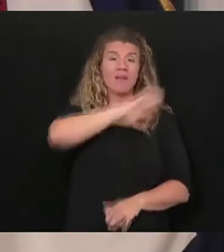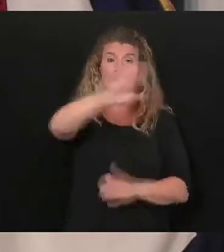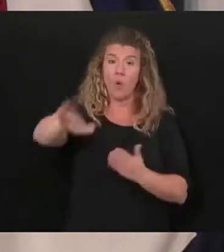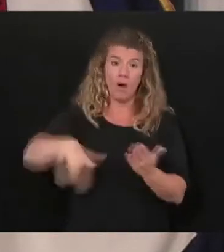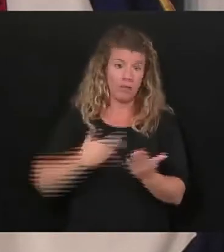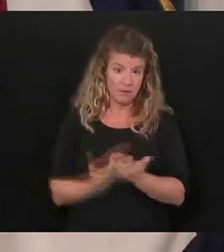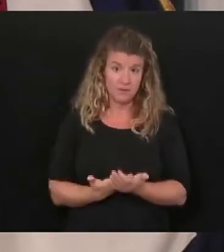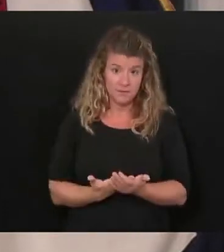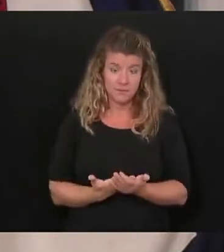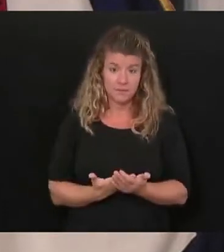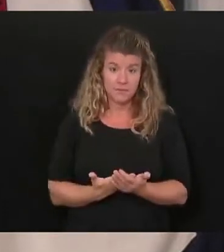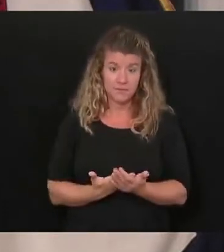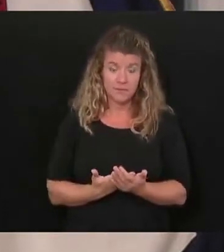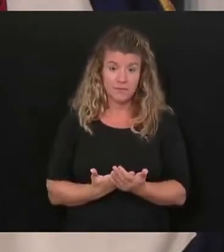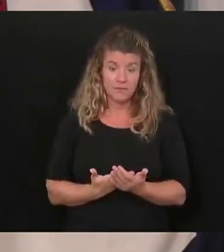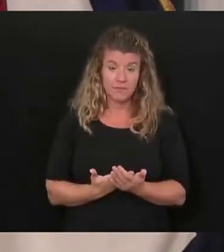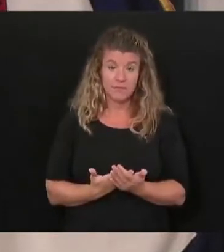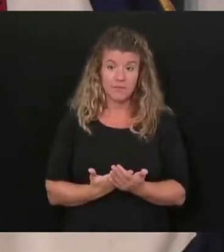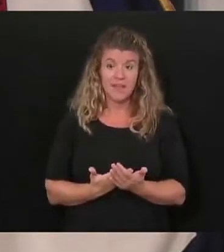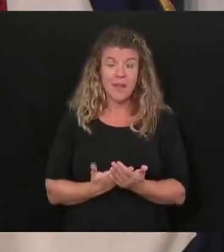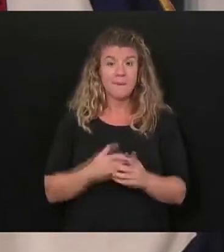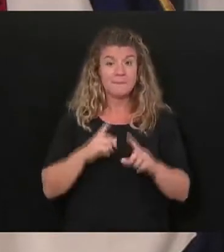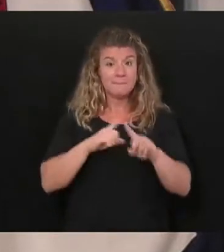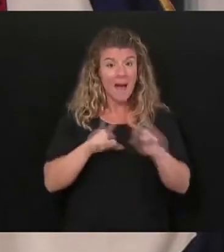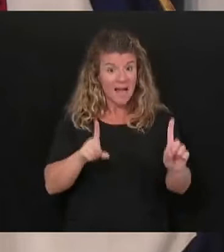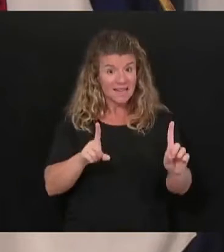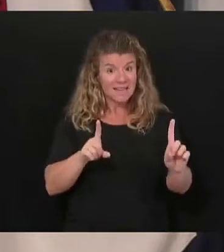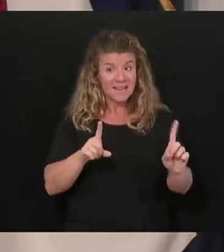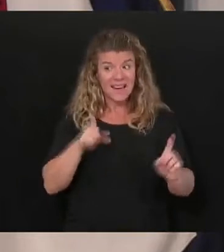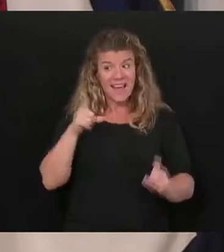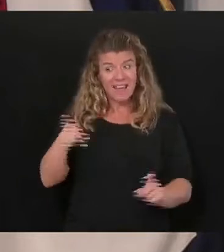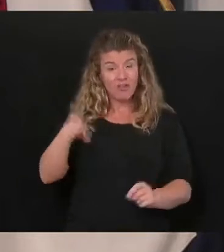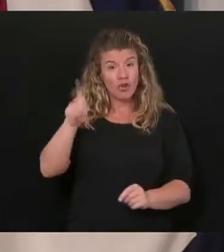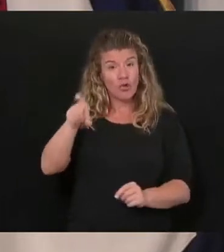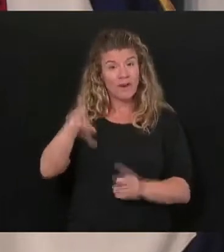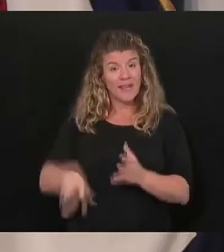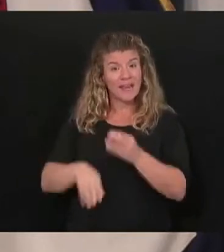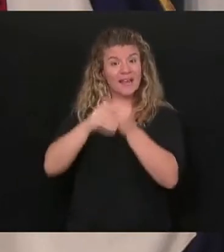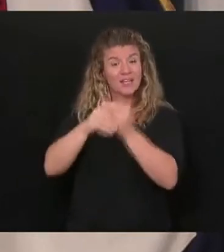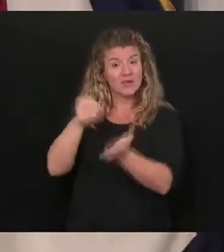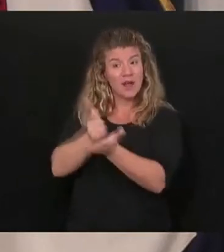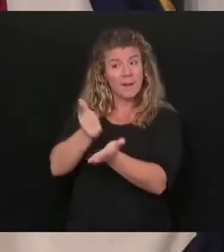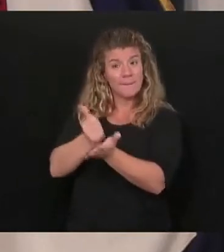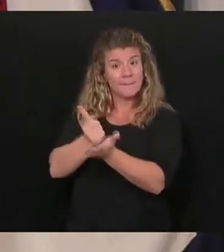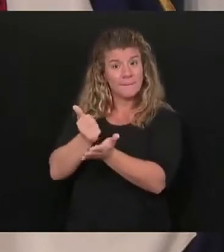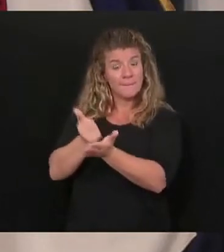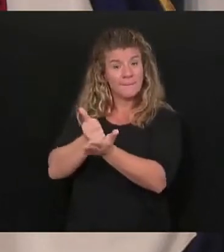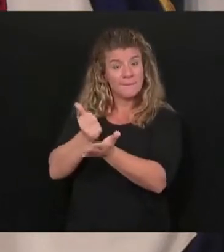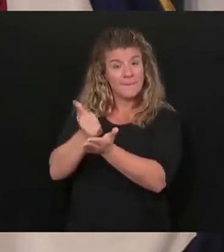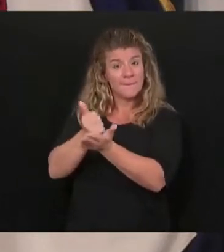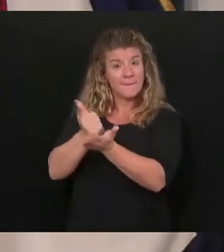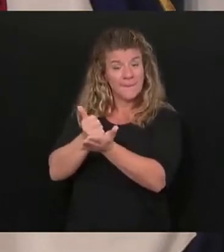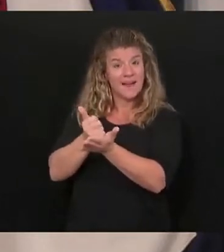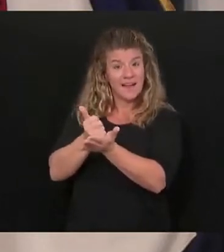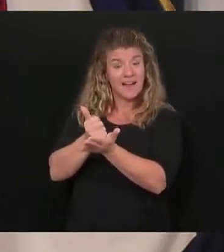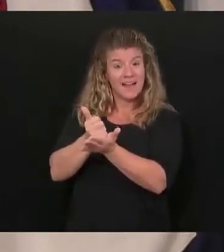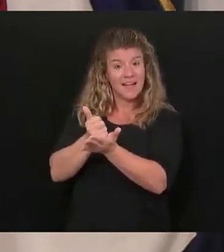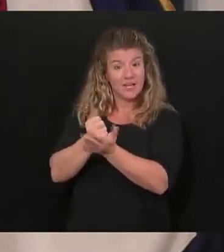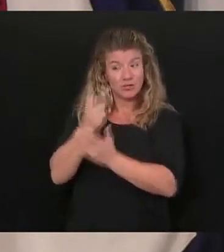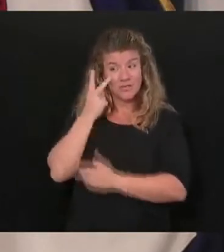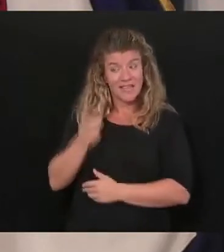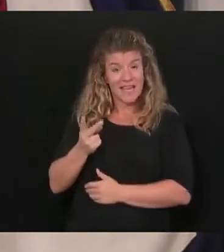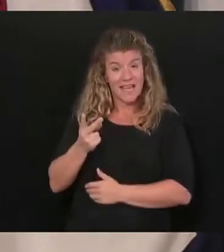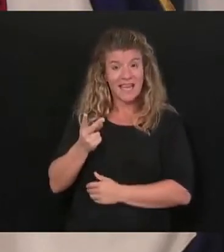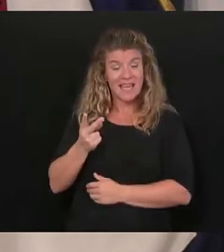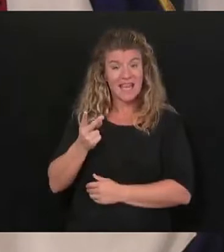unbelievable. If you need additional help to see that timely, timely these numbers are